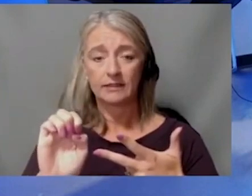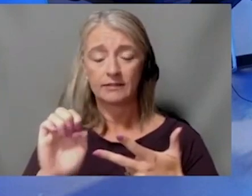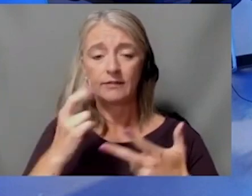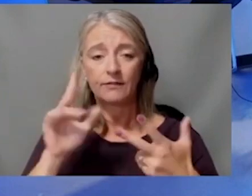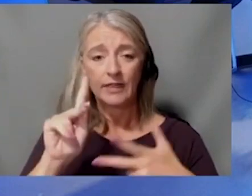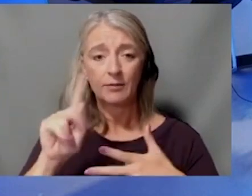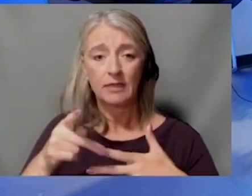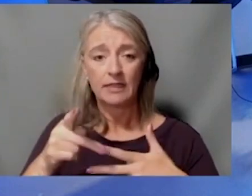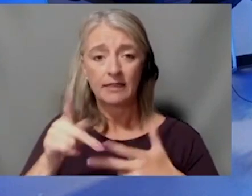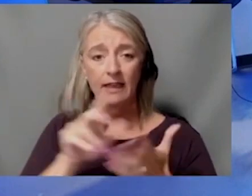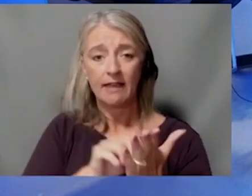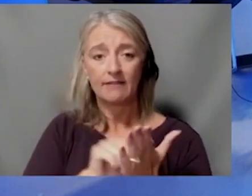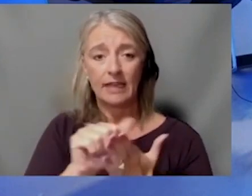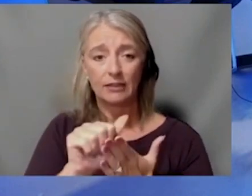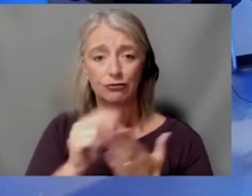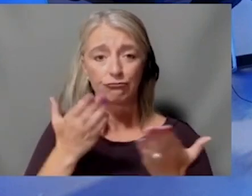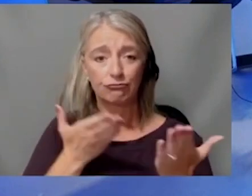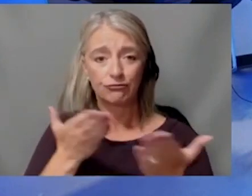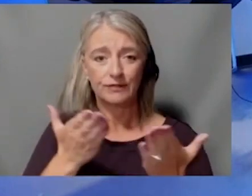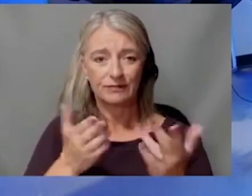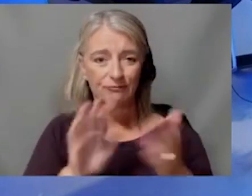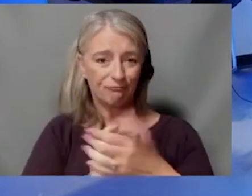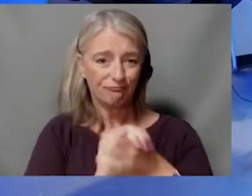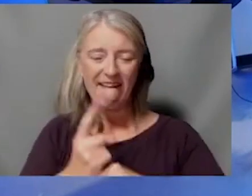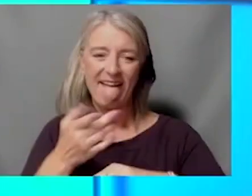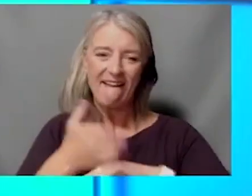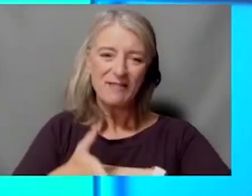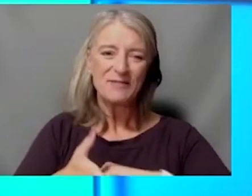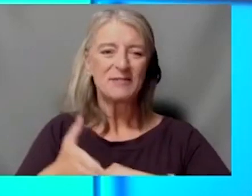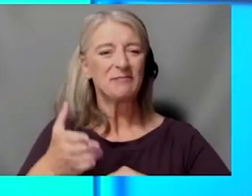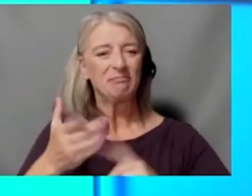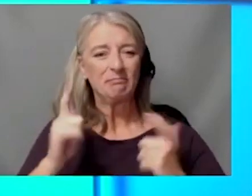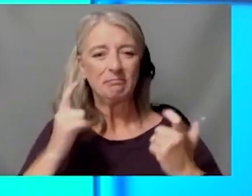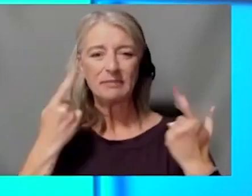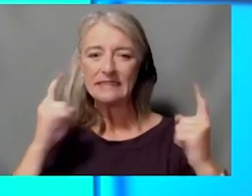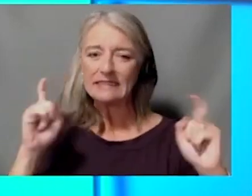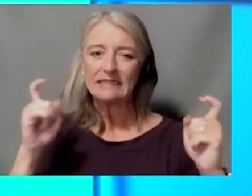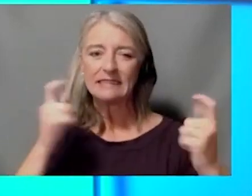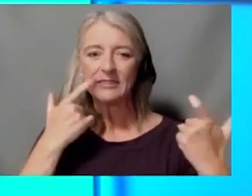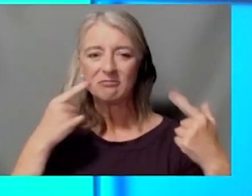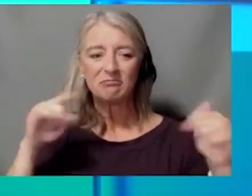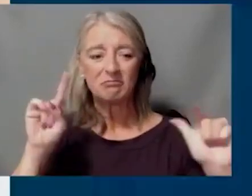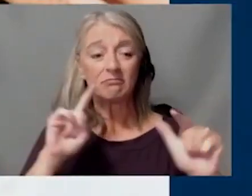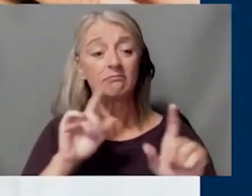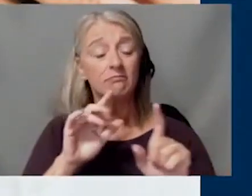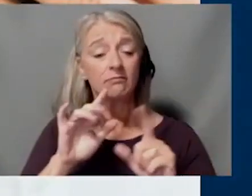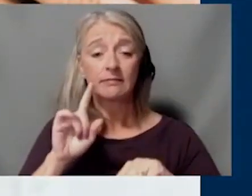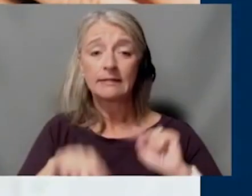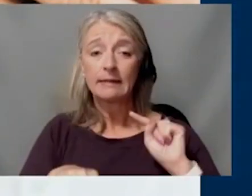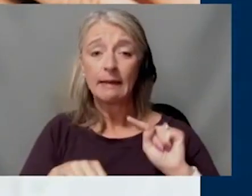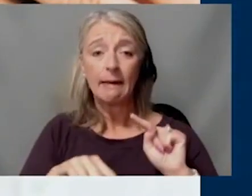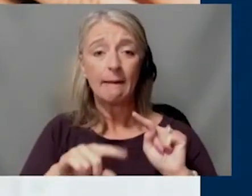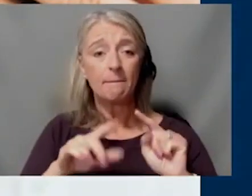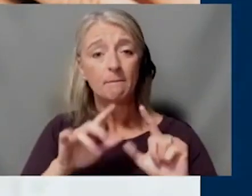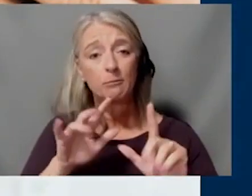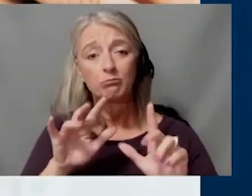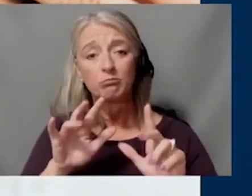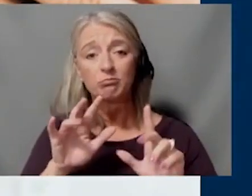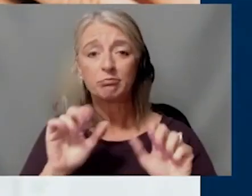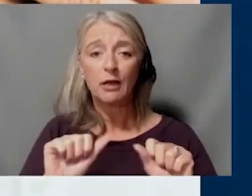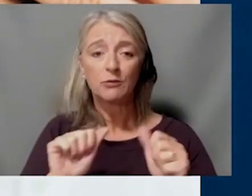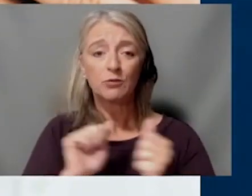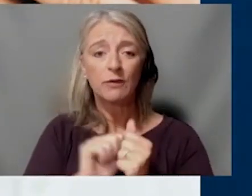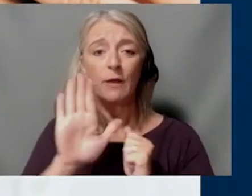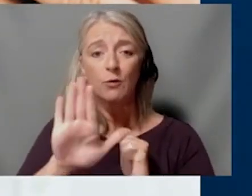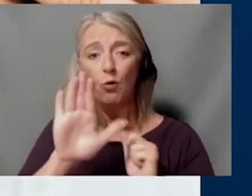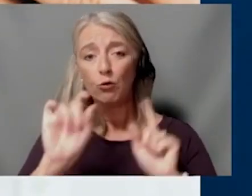and so glad to have you the day after that big announcement. So this show, of course, would not be possible without your questions. We know a lot of you have questions and